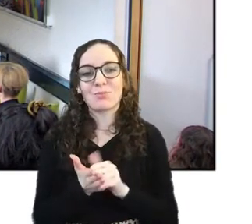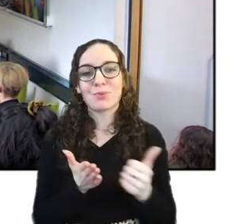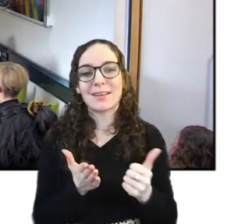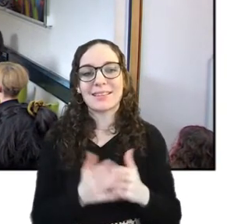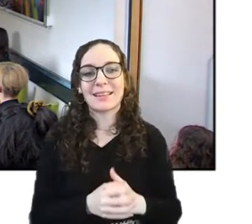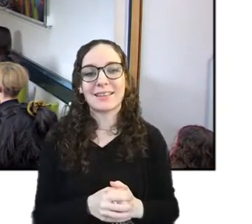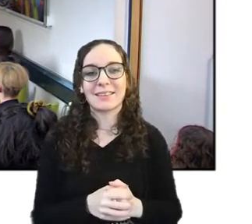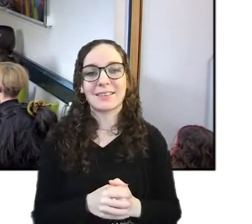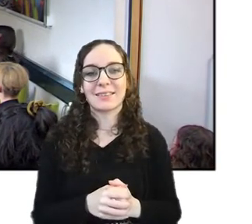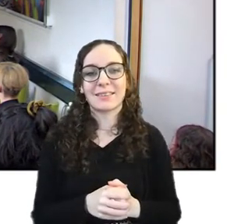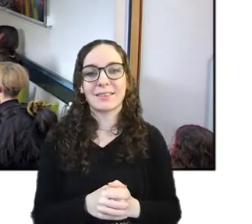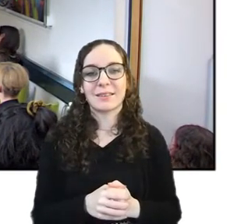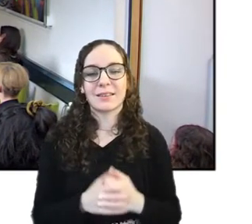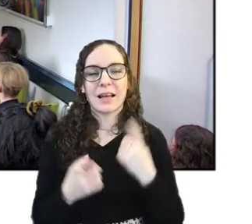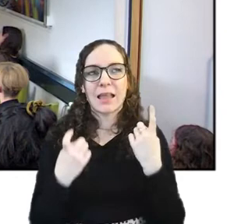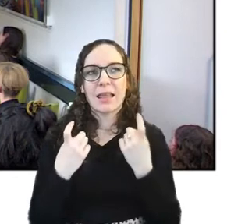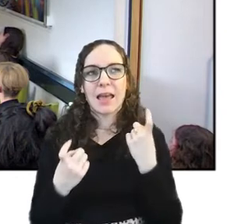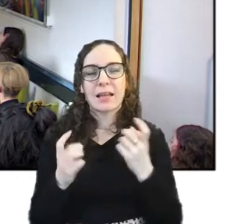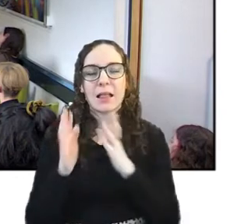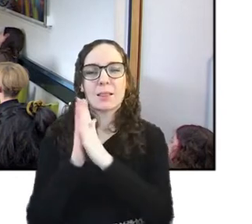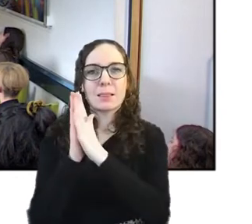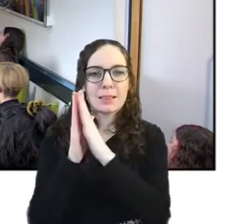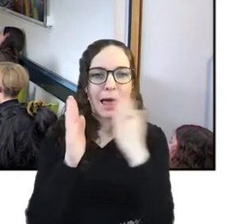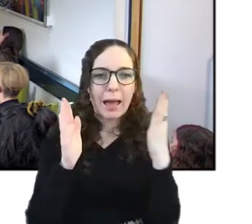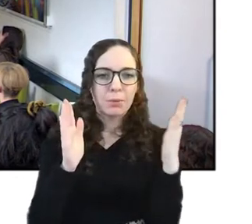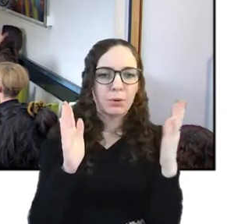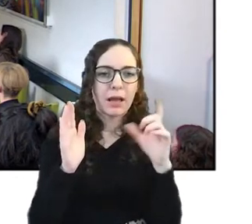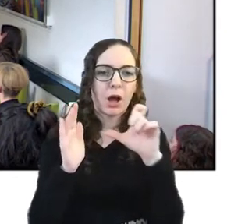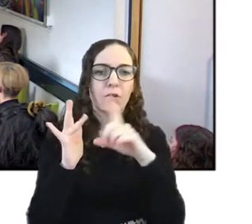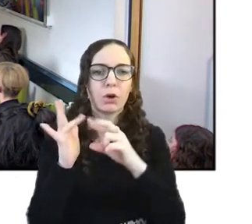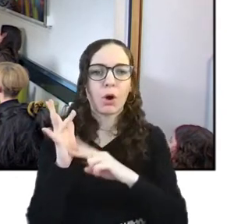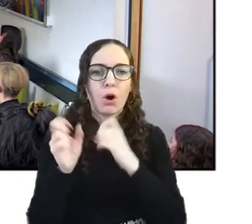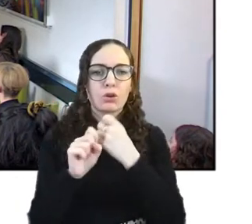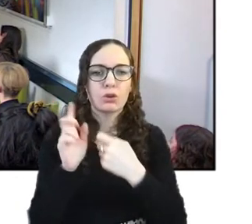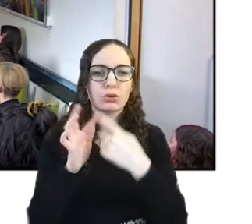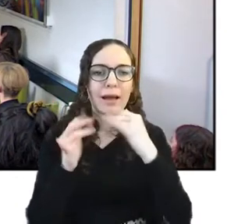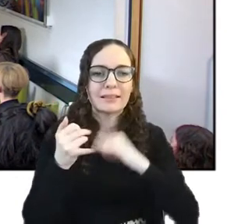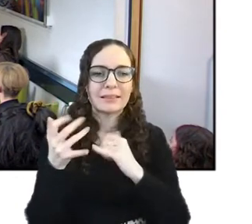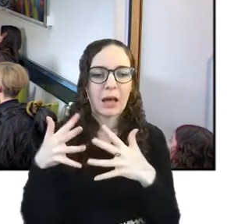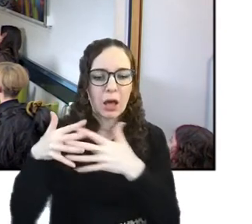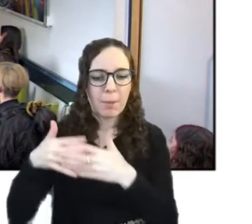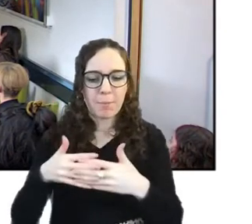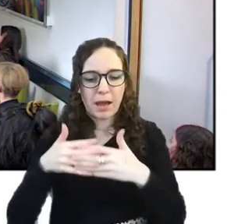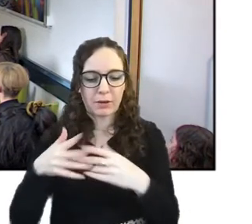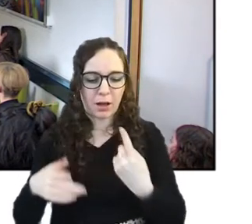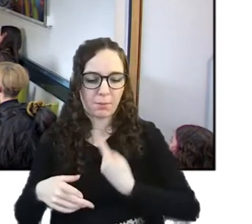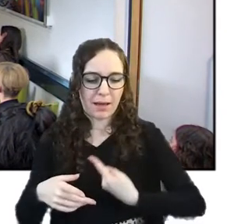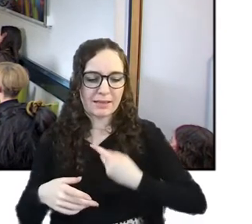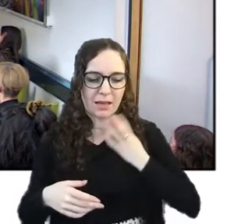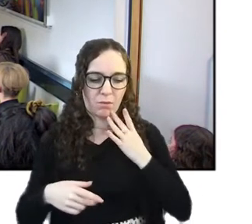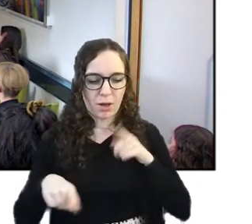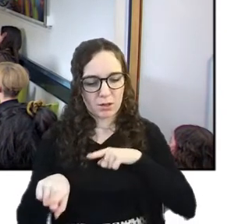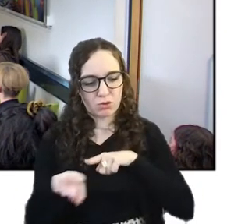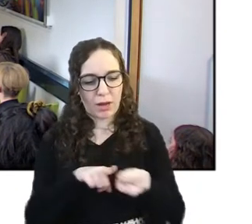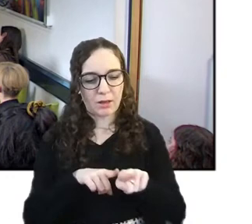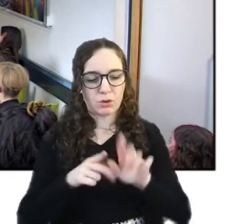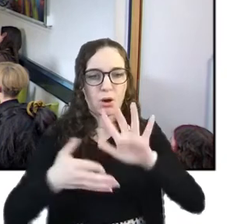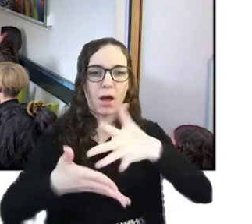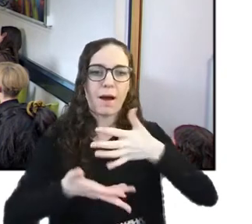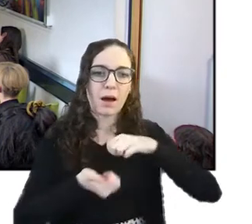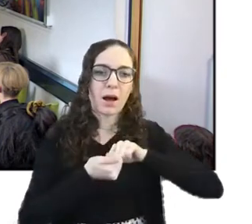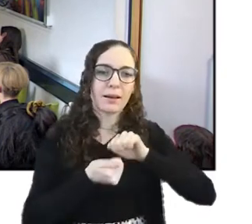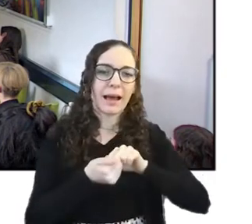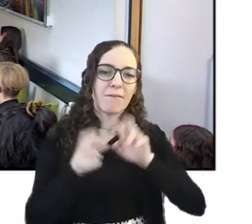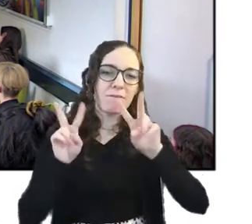um i think the library of congress in the states when i was trying to archive video games as part of the process they're kind of